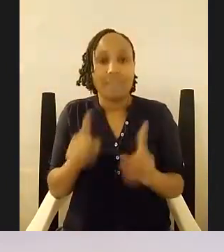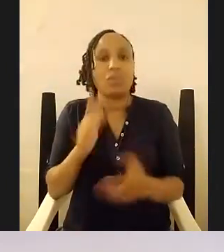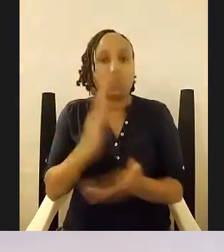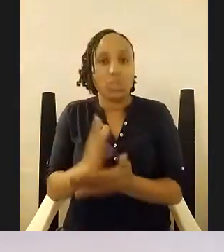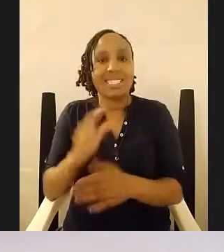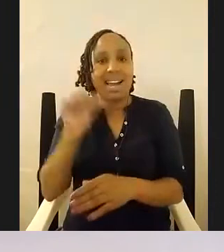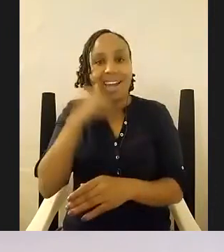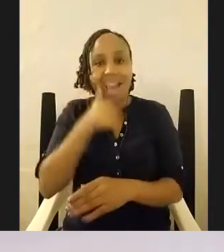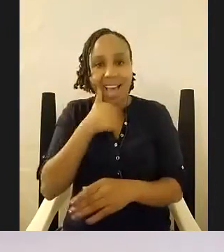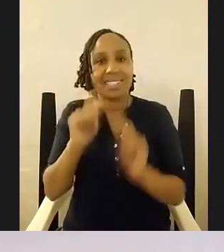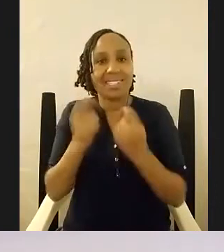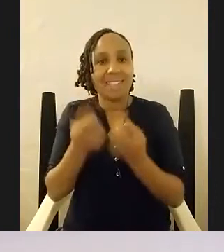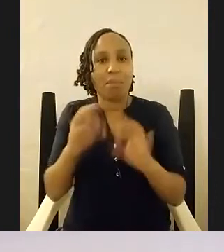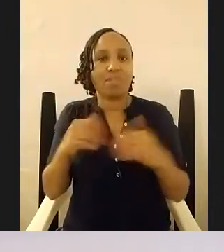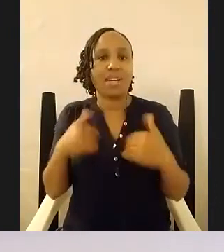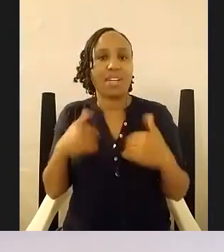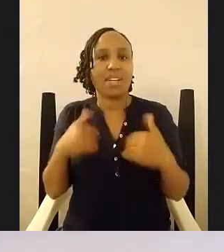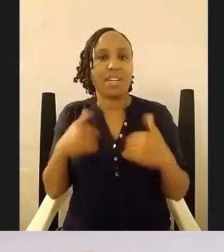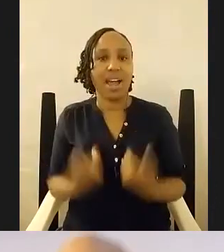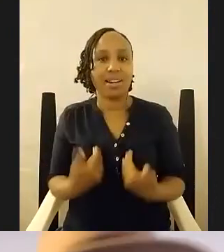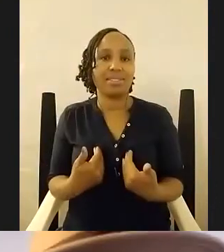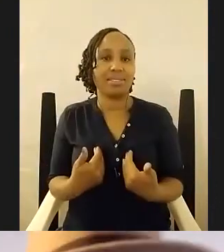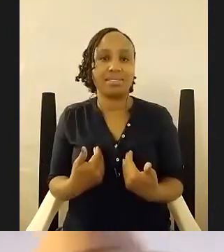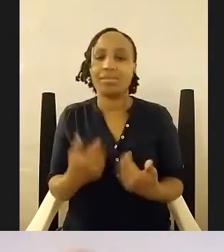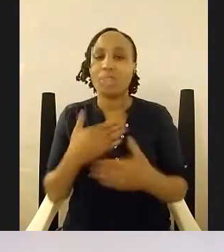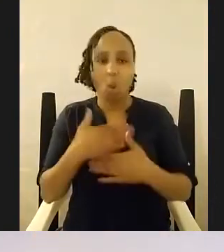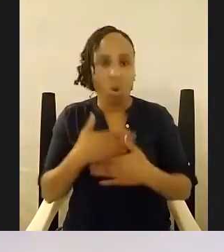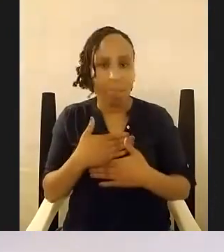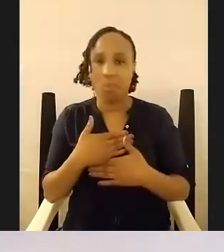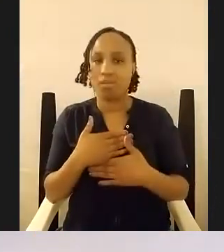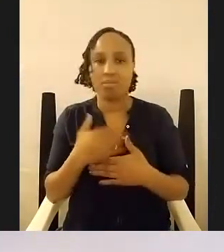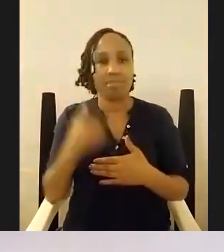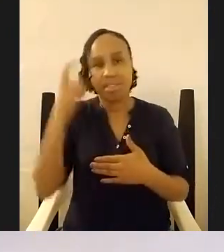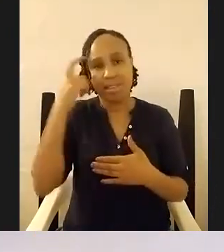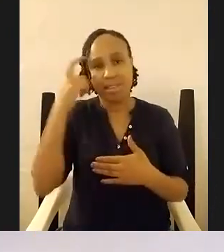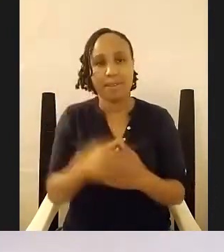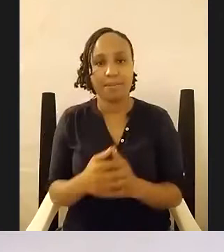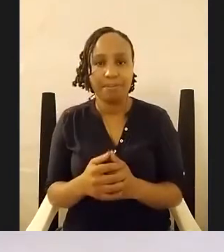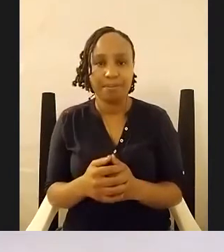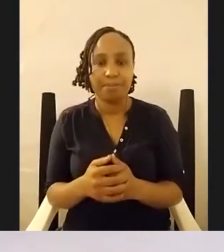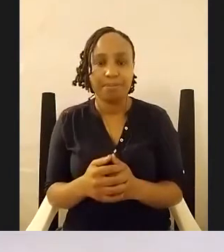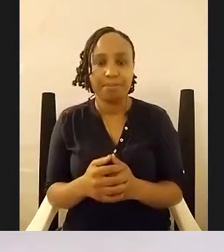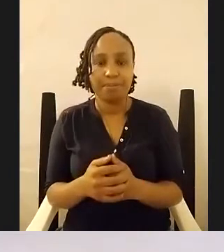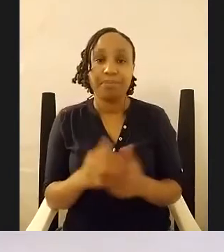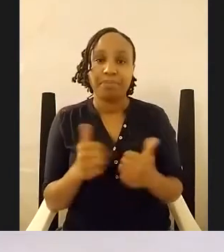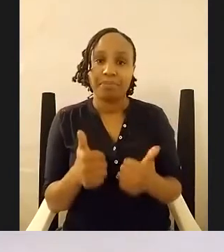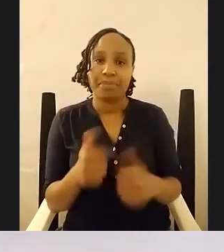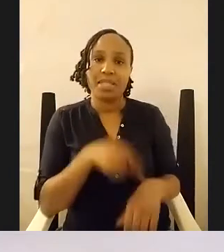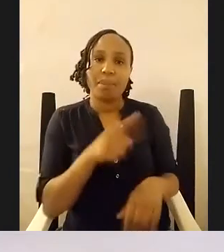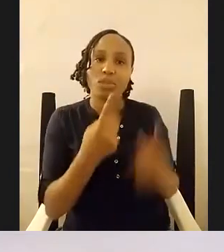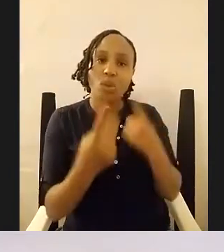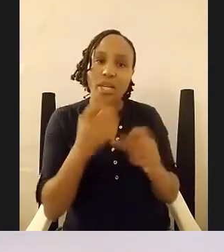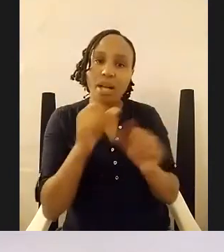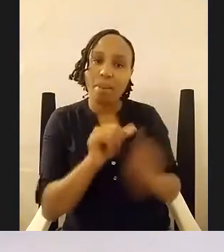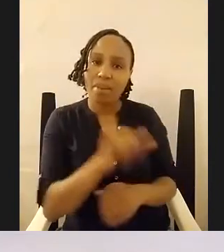so there's nothing more honorable than that i think yeah yeah i mean i mean when you were talking about that i i remember i think um